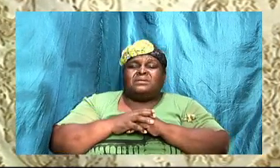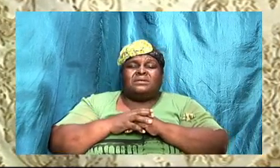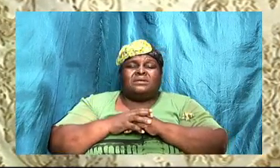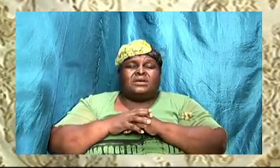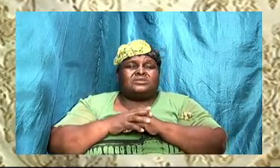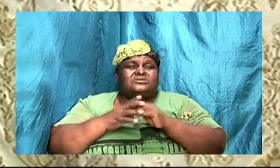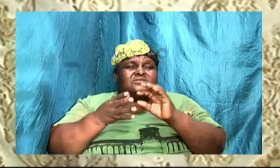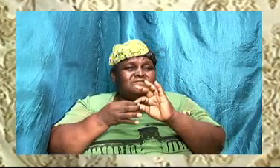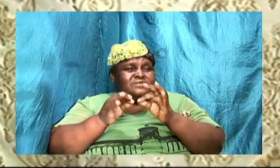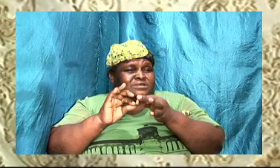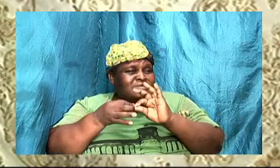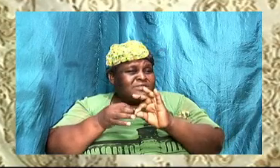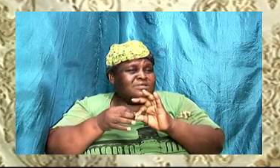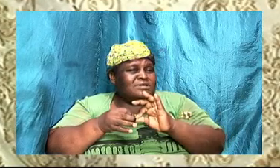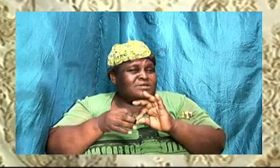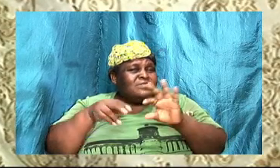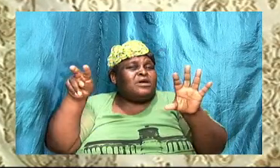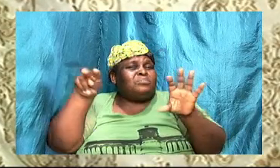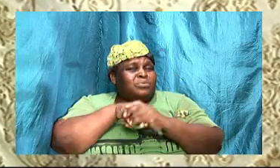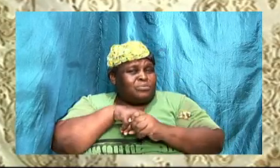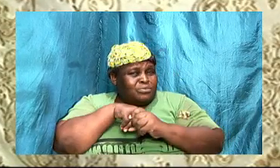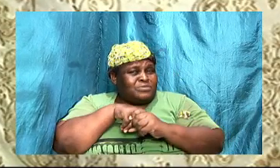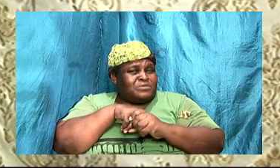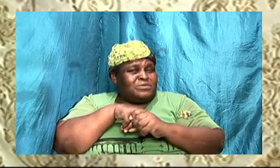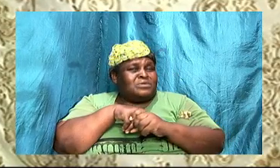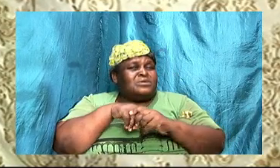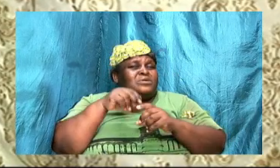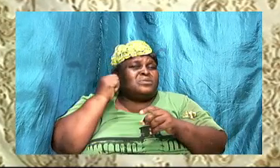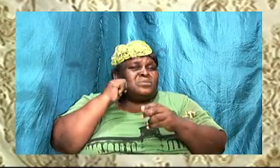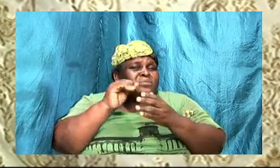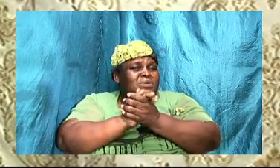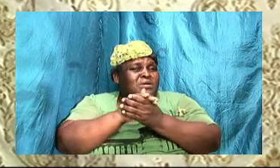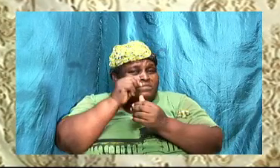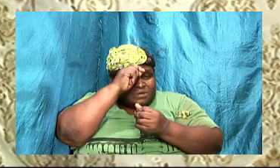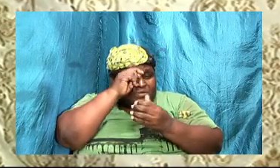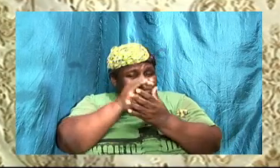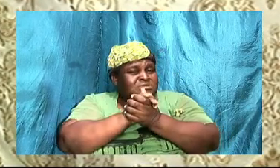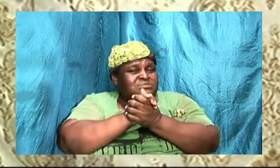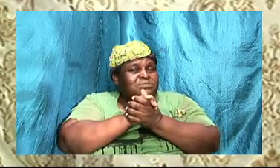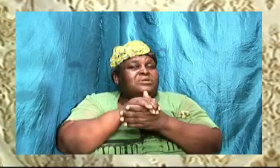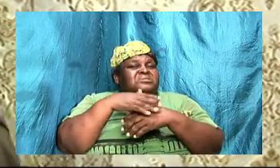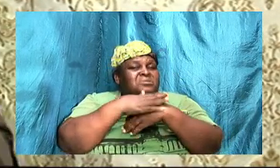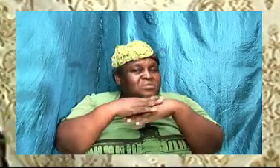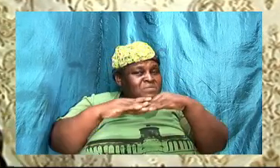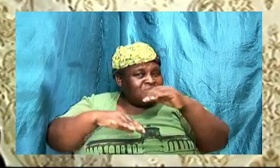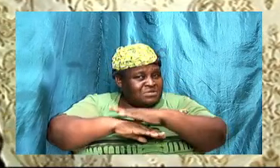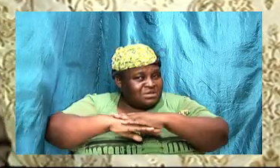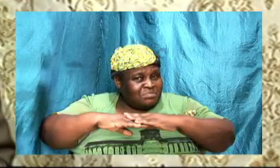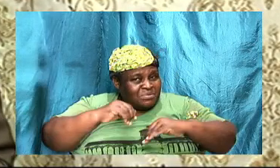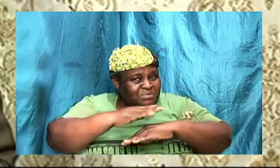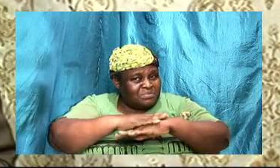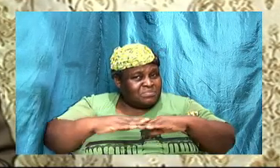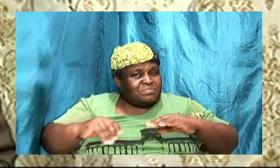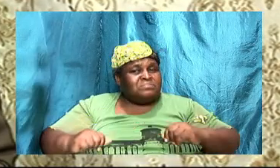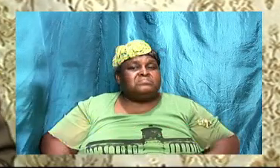and, you know, that both parties feel comfortable, and, you know, move on. Point six. This is still